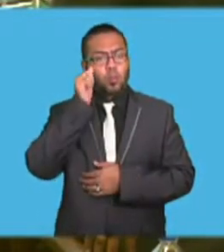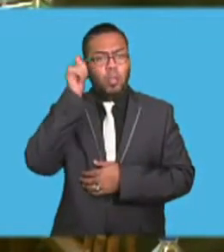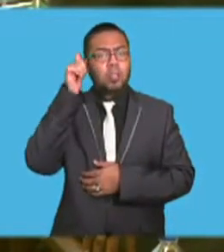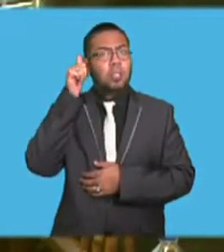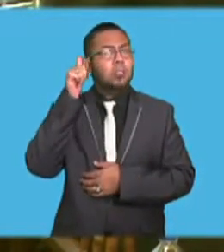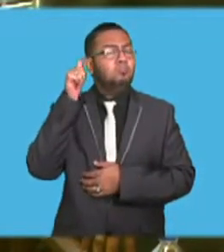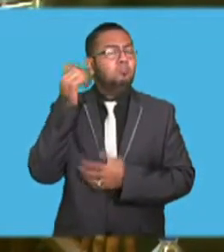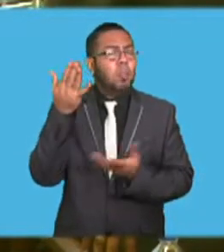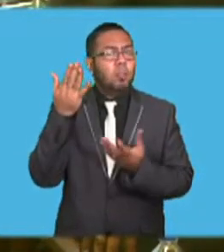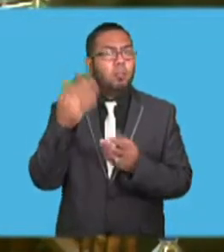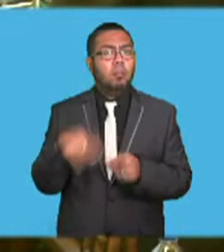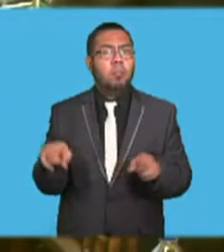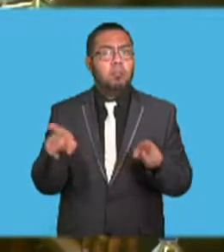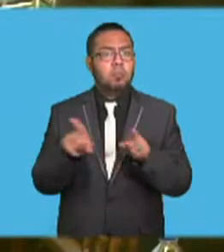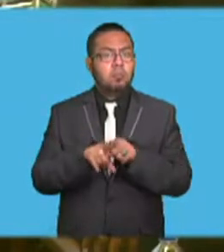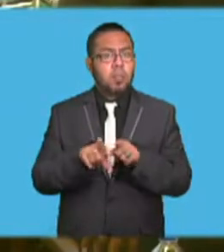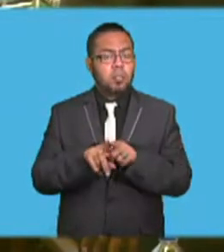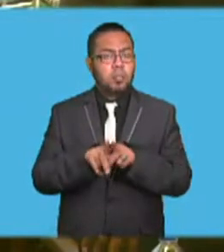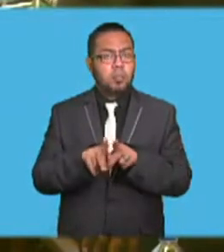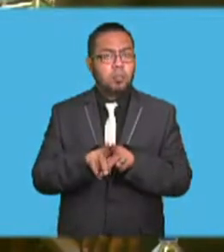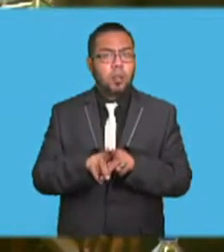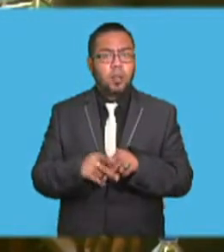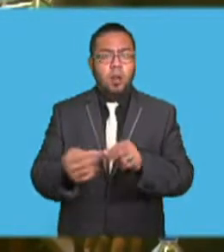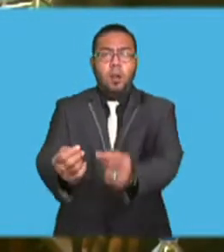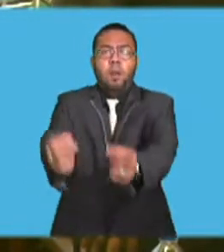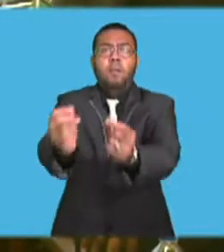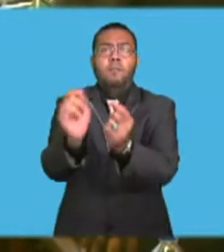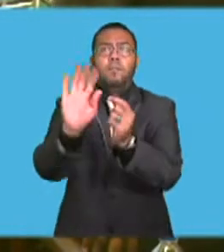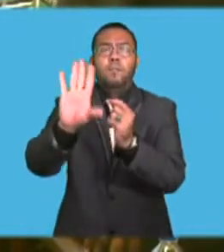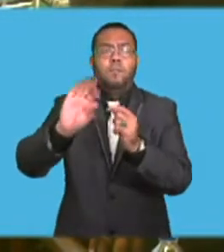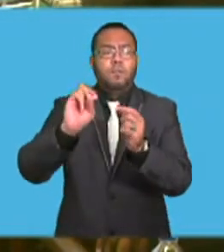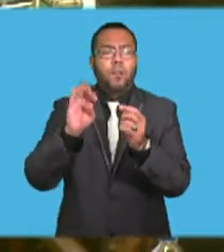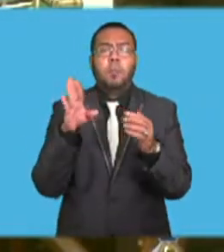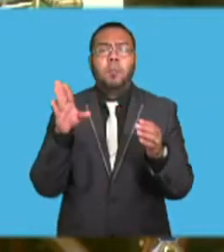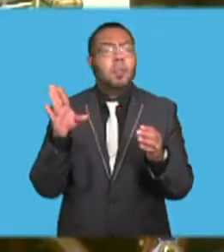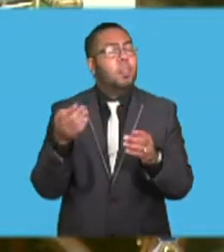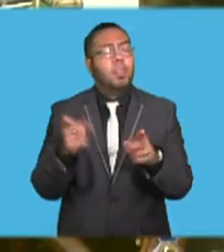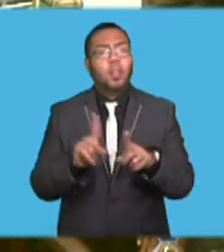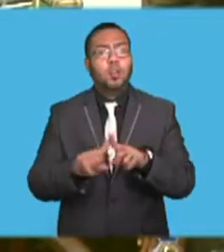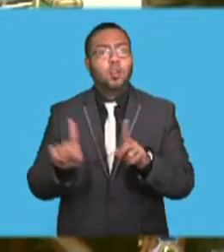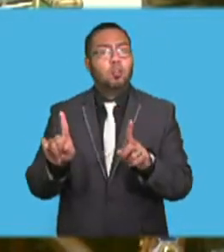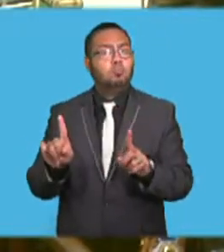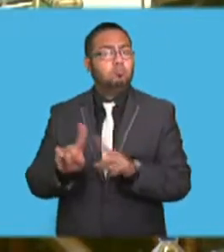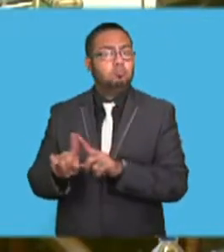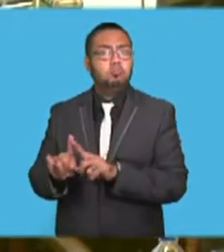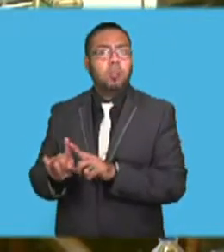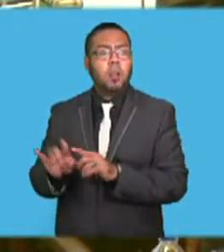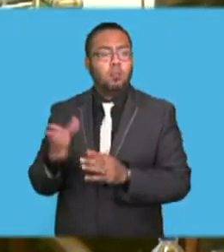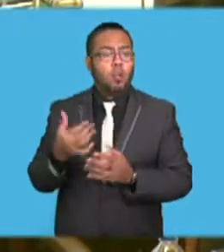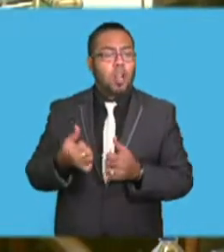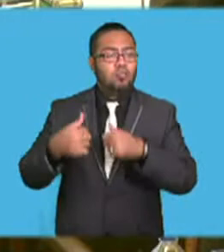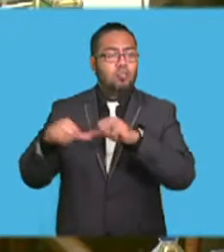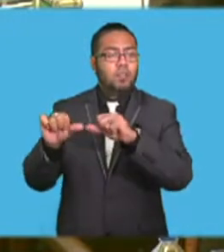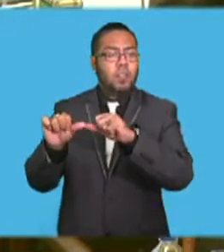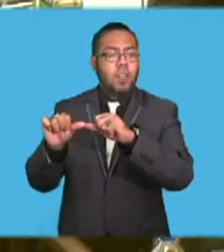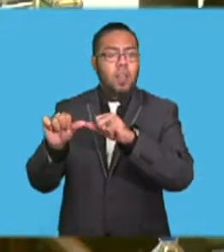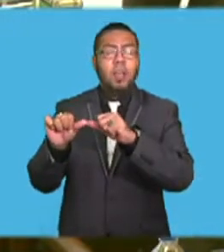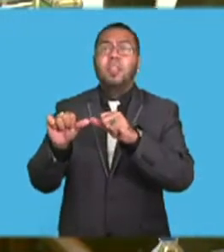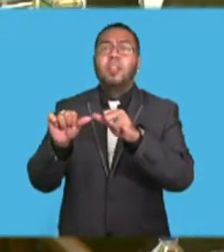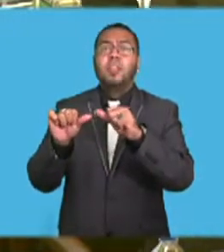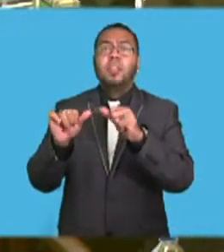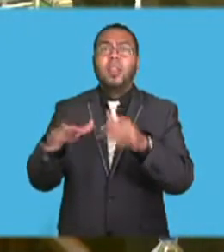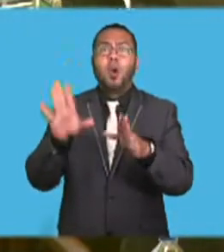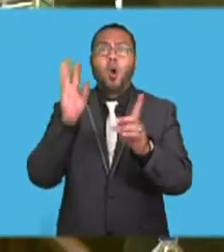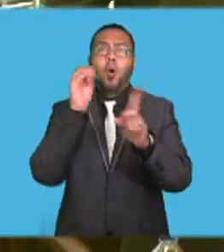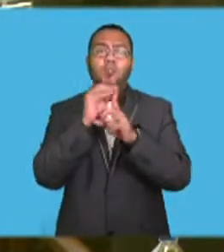-state, or sometimes called the non-party stakeholders play, in achieving the objective of the Paris Agreement. I think